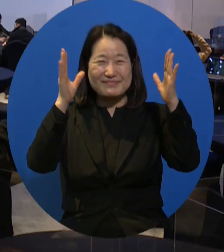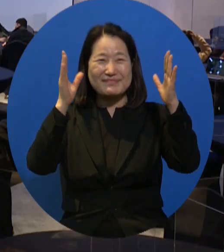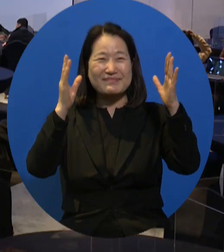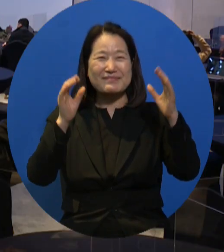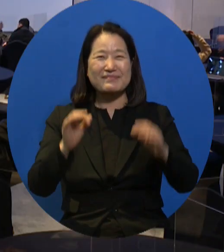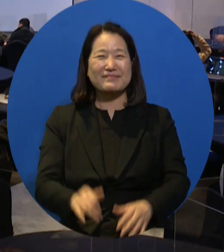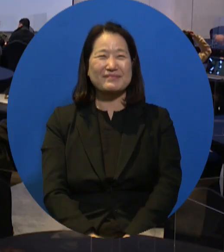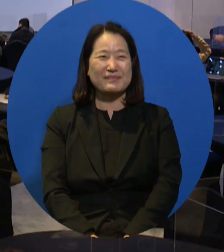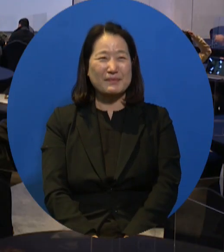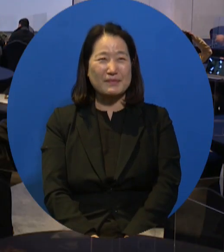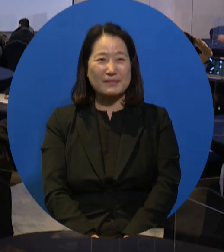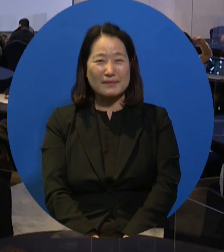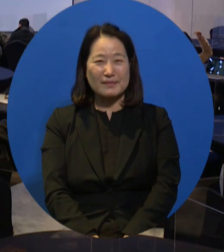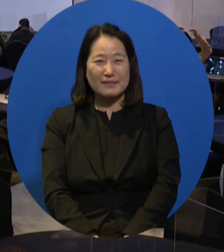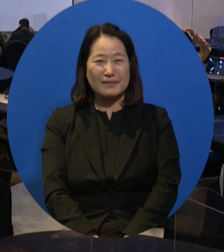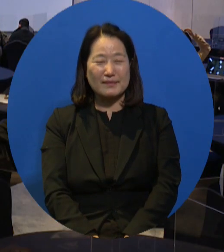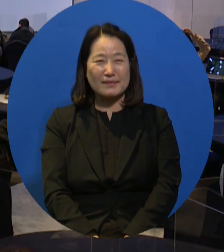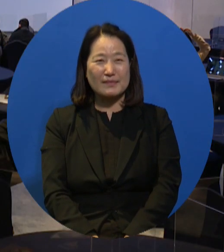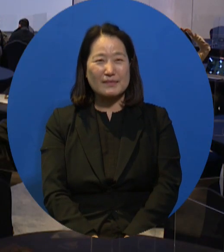some applause from the audience. Yes.